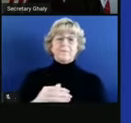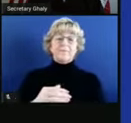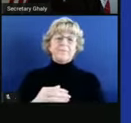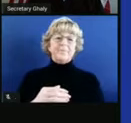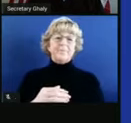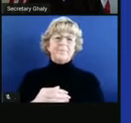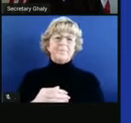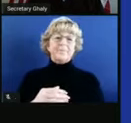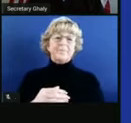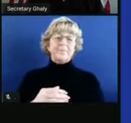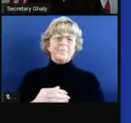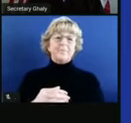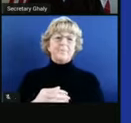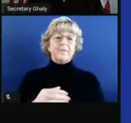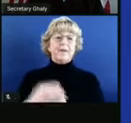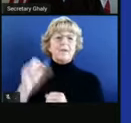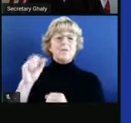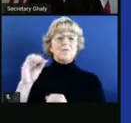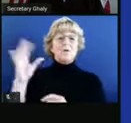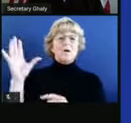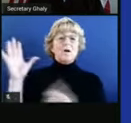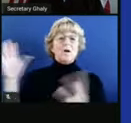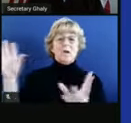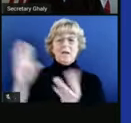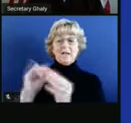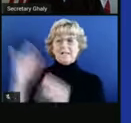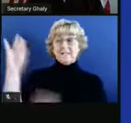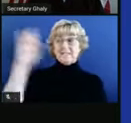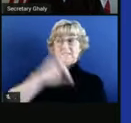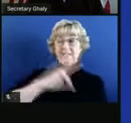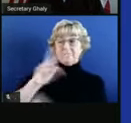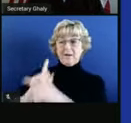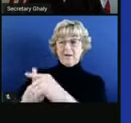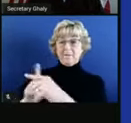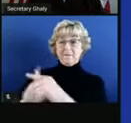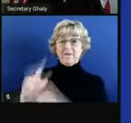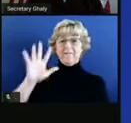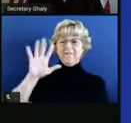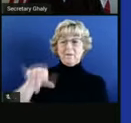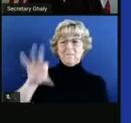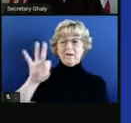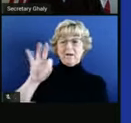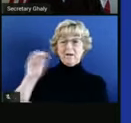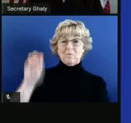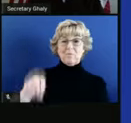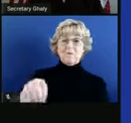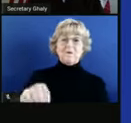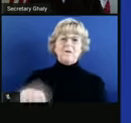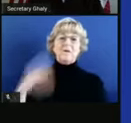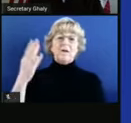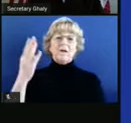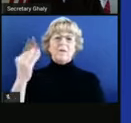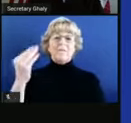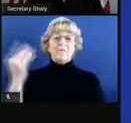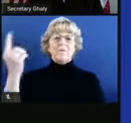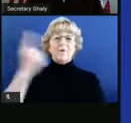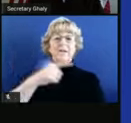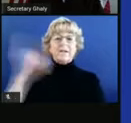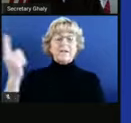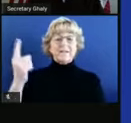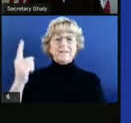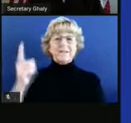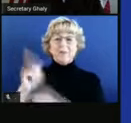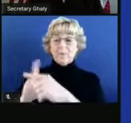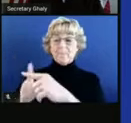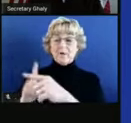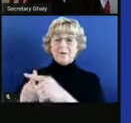please. So our seven-day test positivity of 5.9, 14-day of 5.6, really the point to